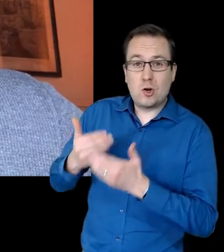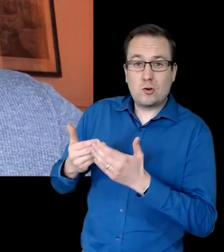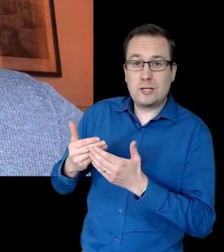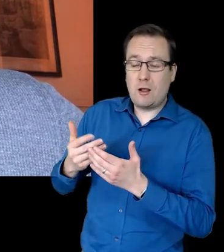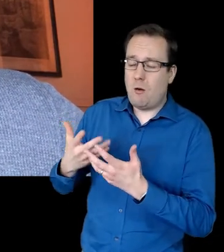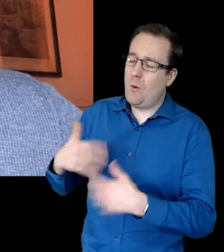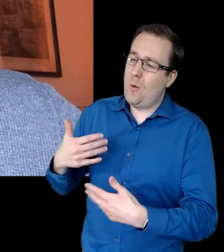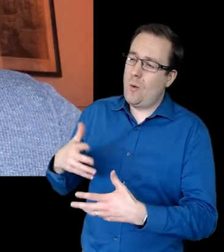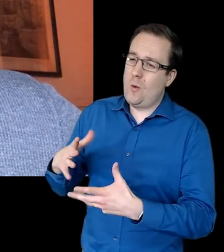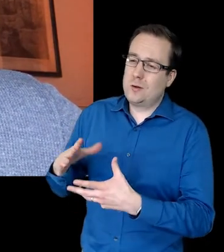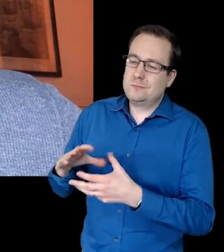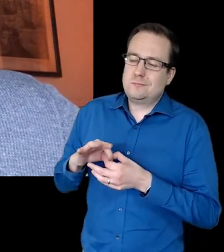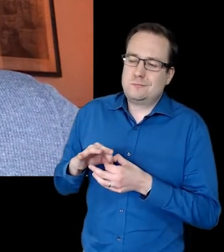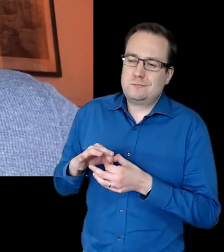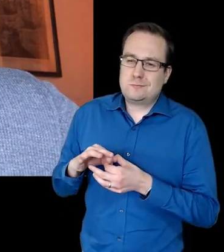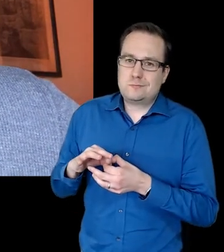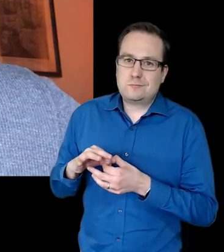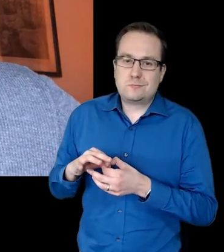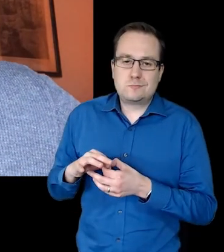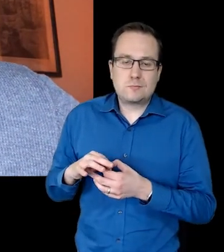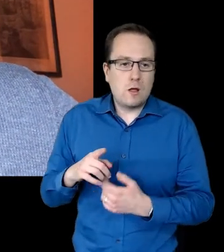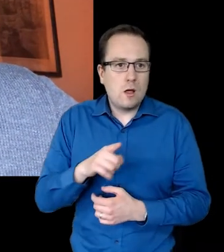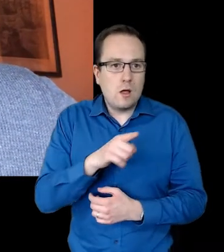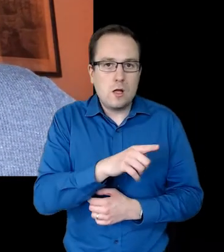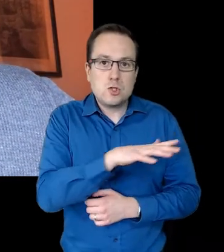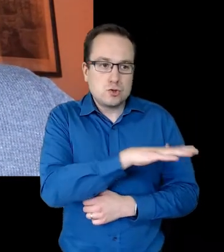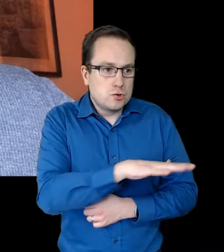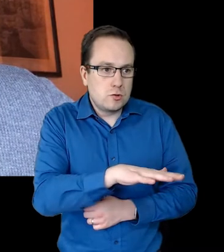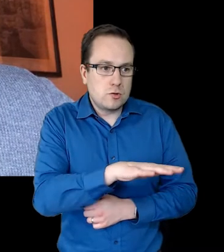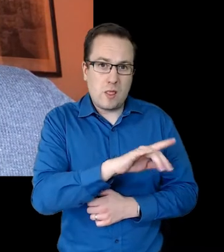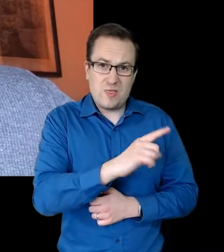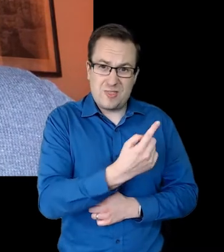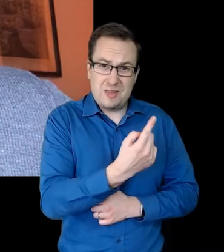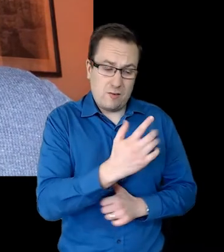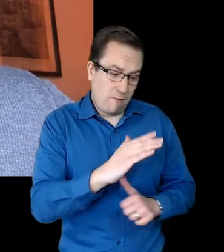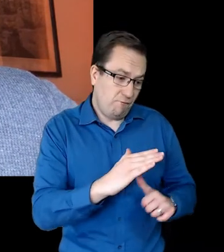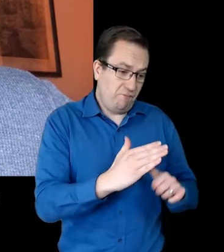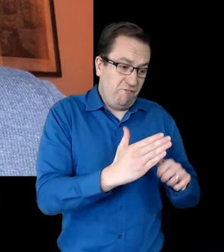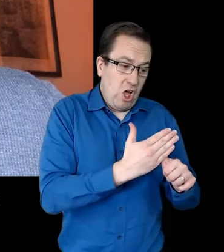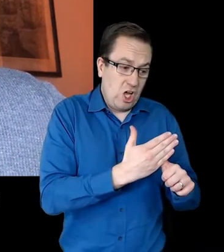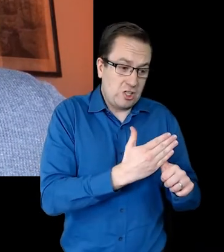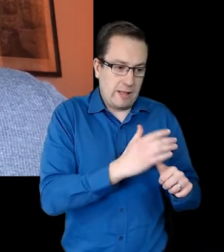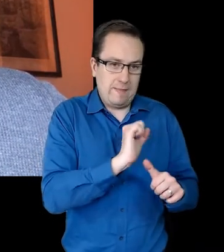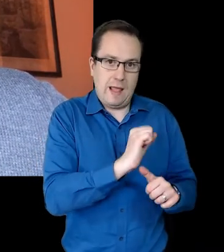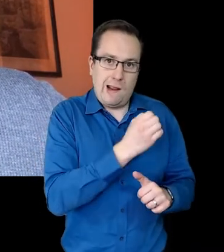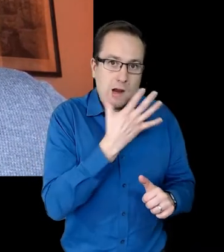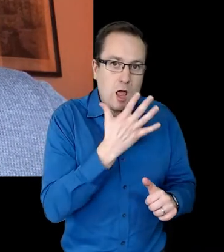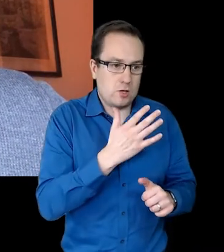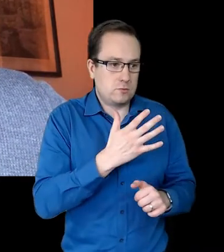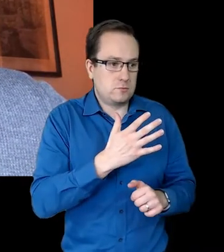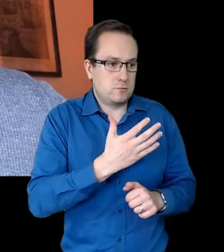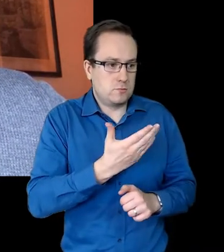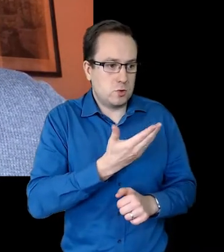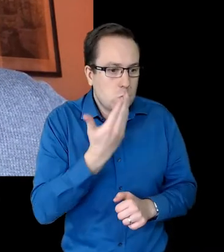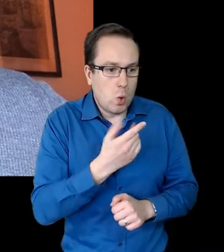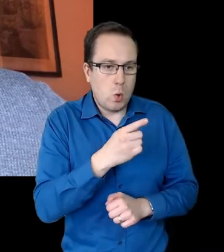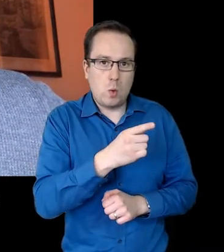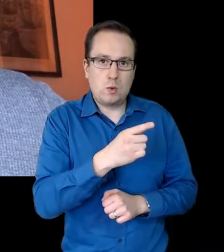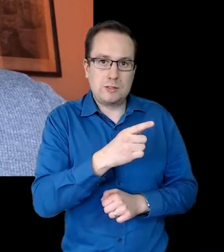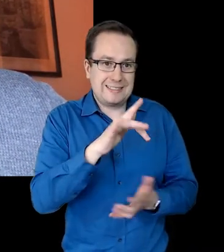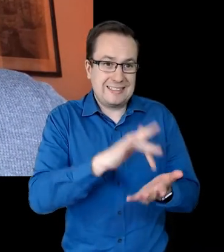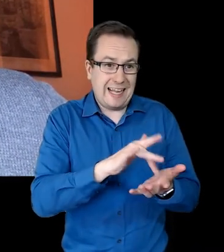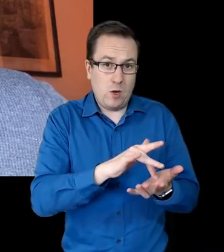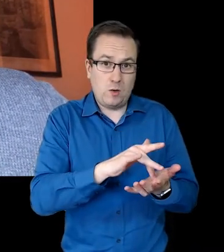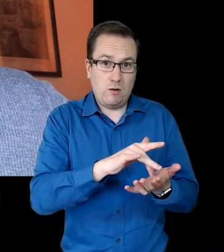Thank you to every child who is the first in their class or their school or their town or their